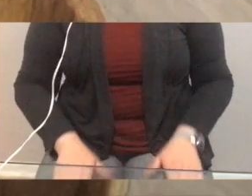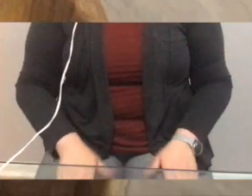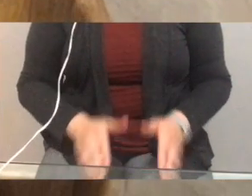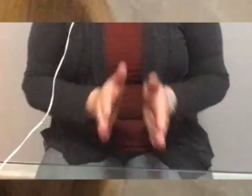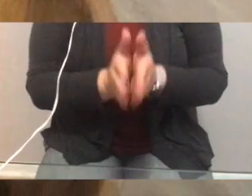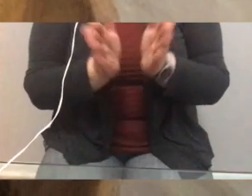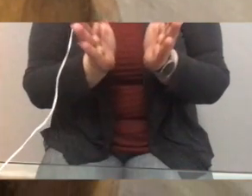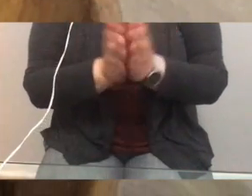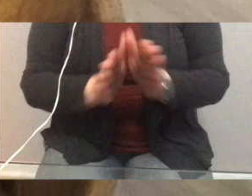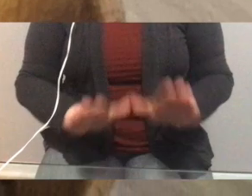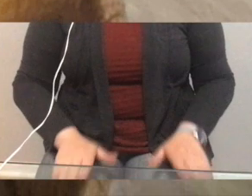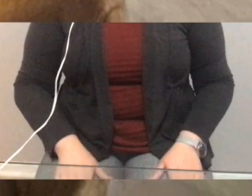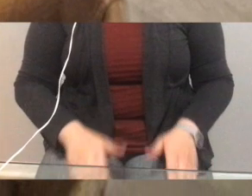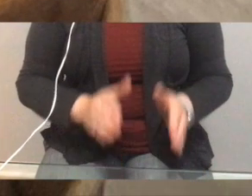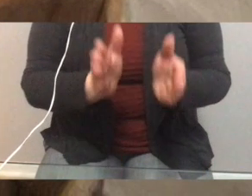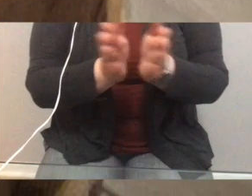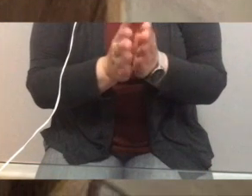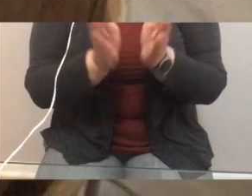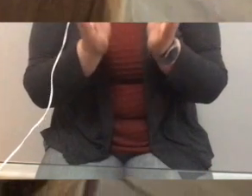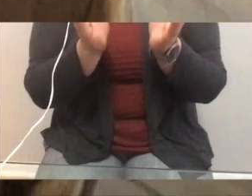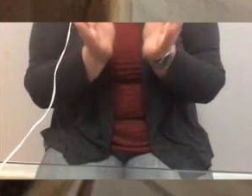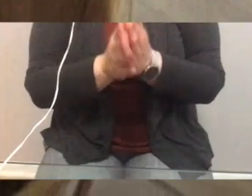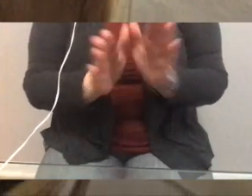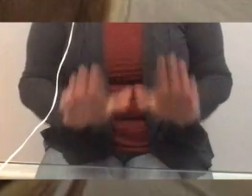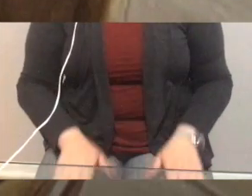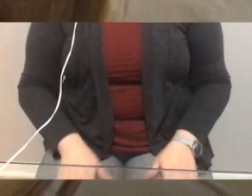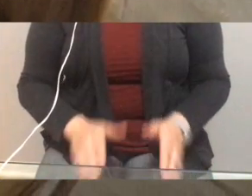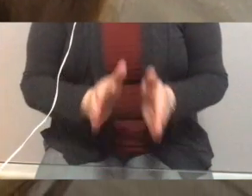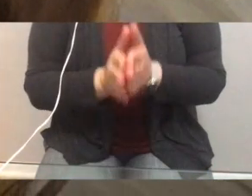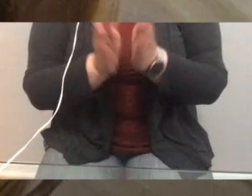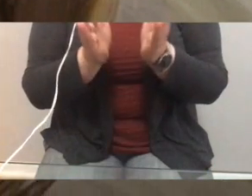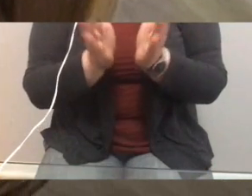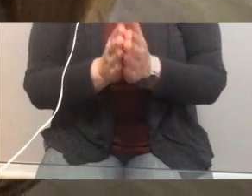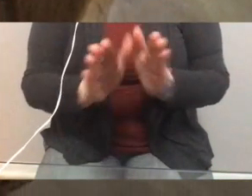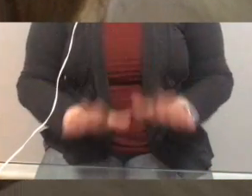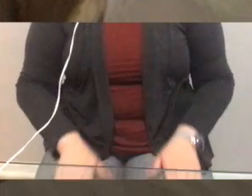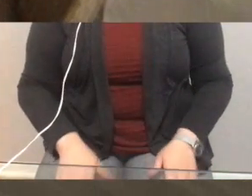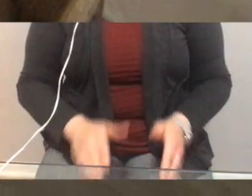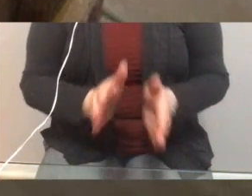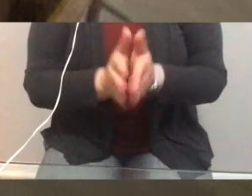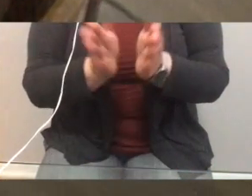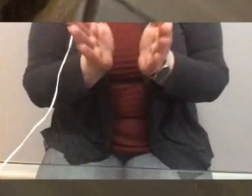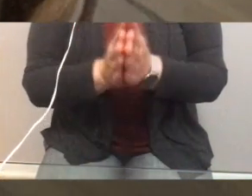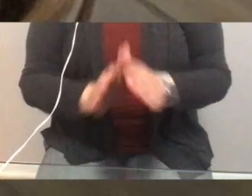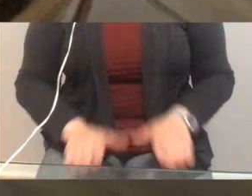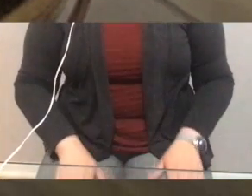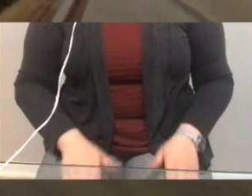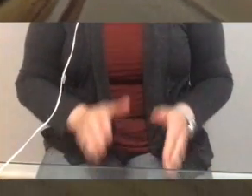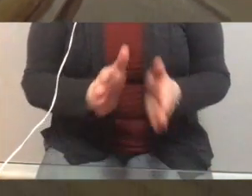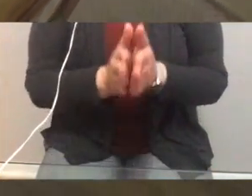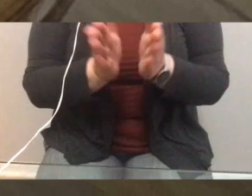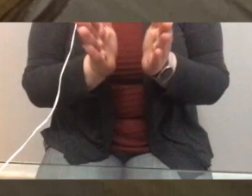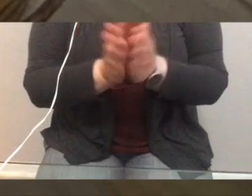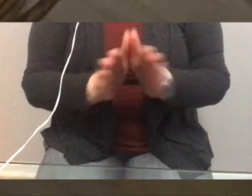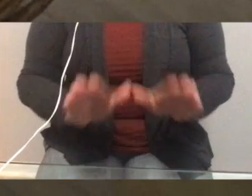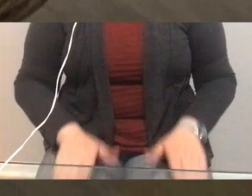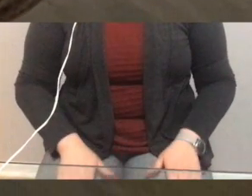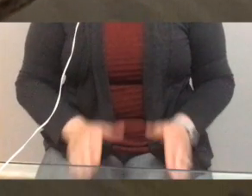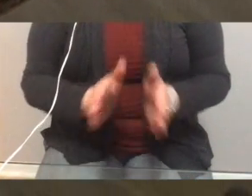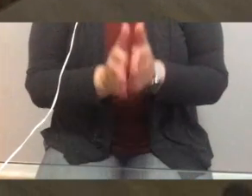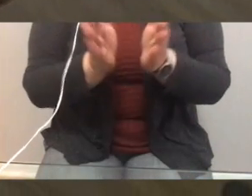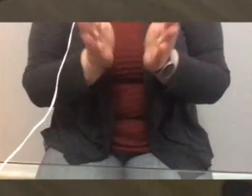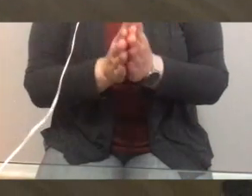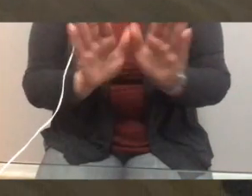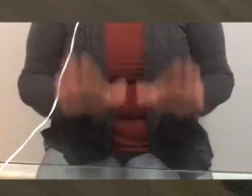then Georgie dear Georgie dear Georgie wet the stone dear Georgie dear